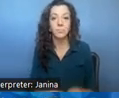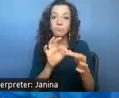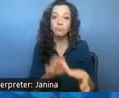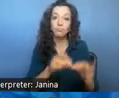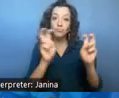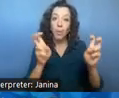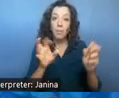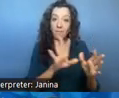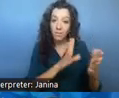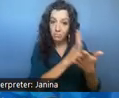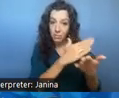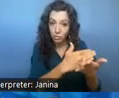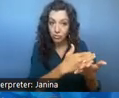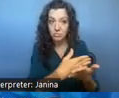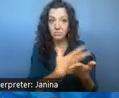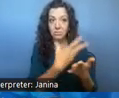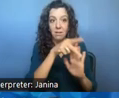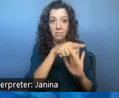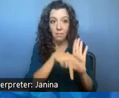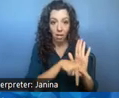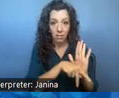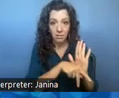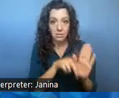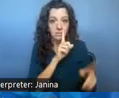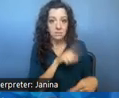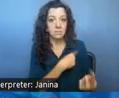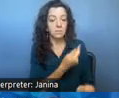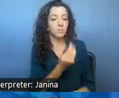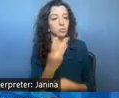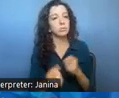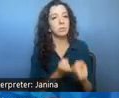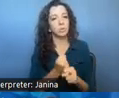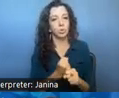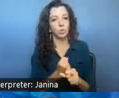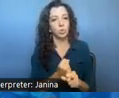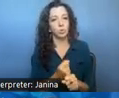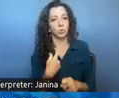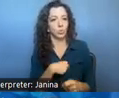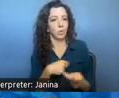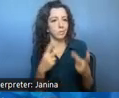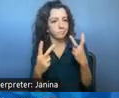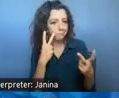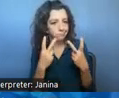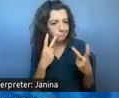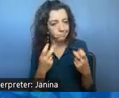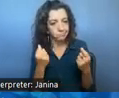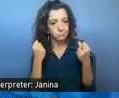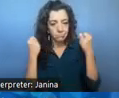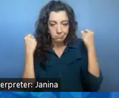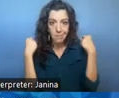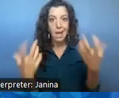and policy nexus over the past several years we've been seeing a higher volume